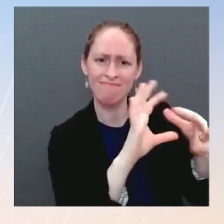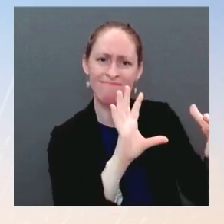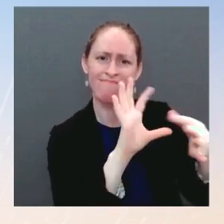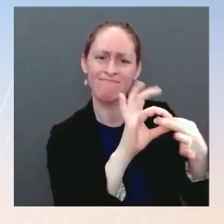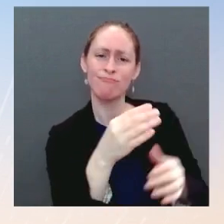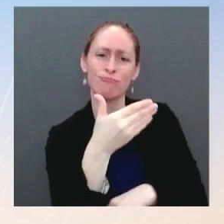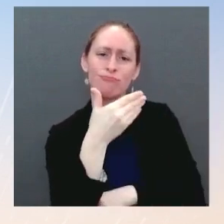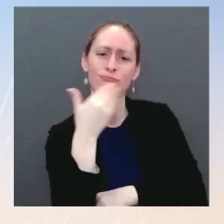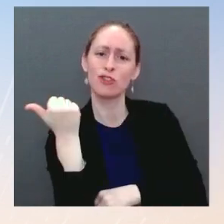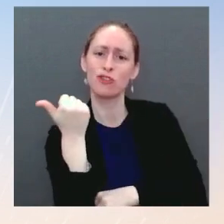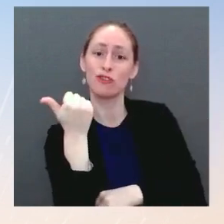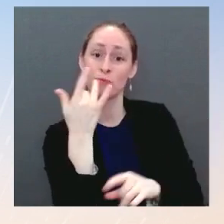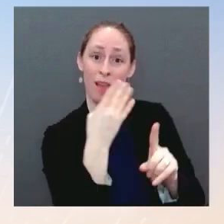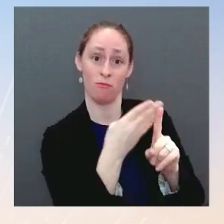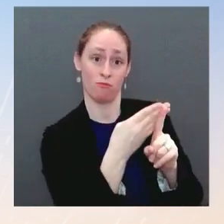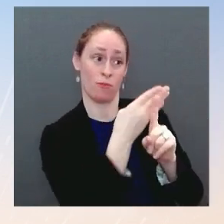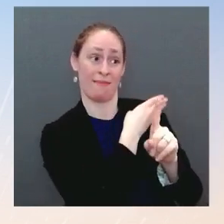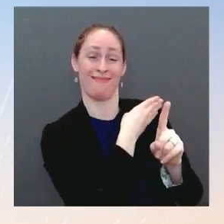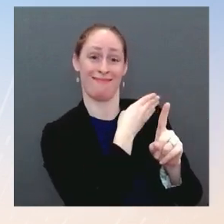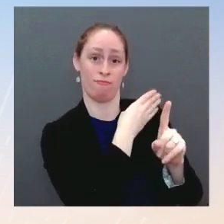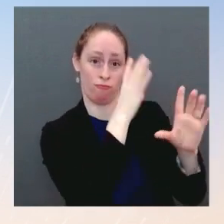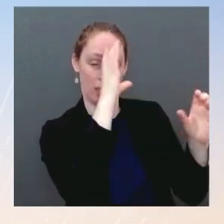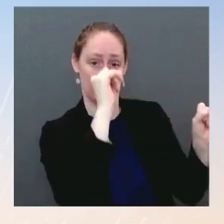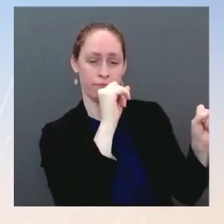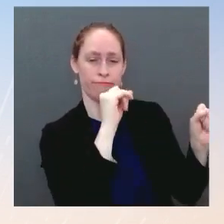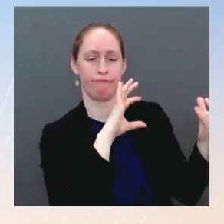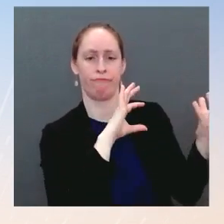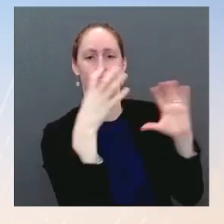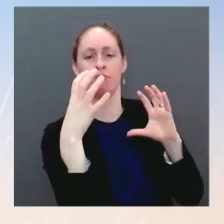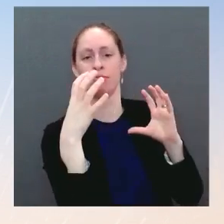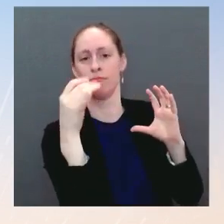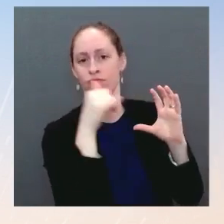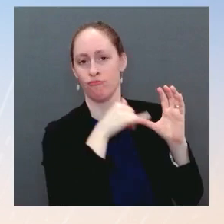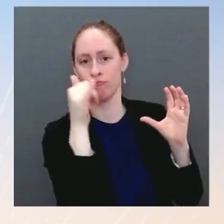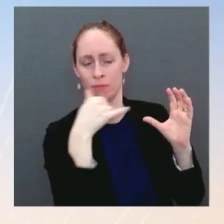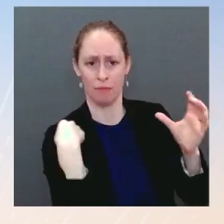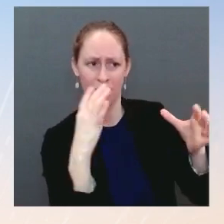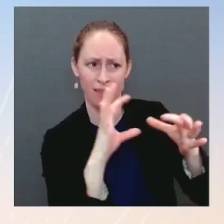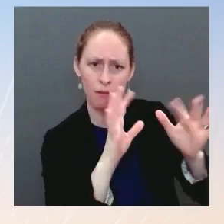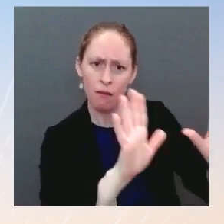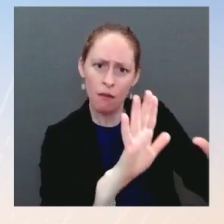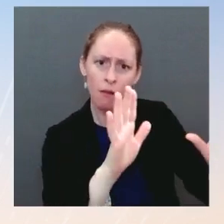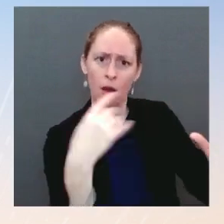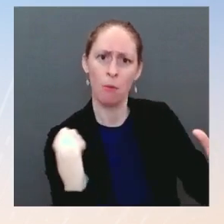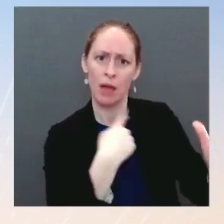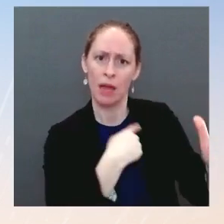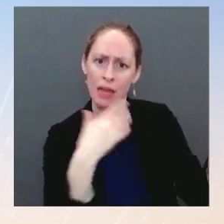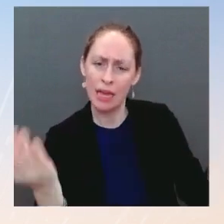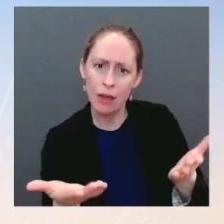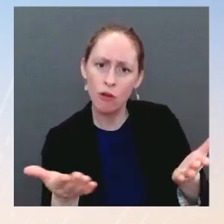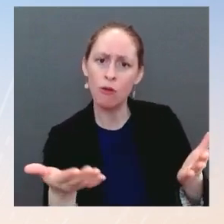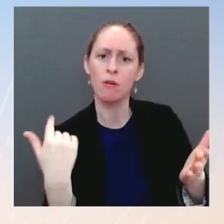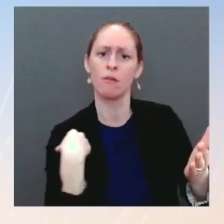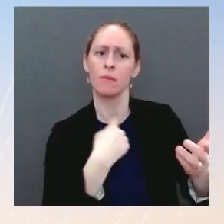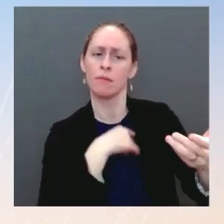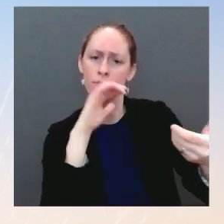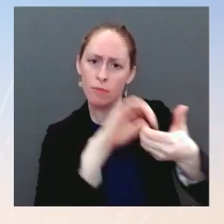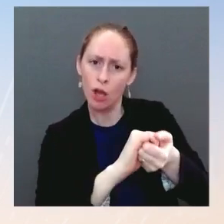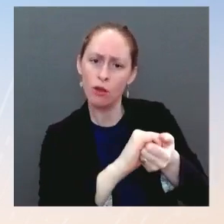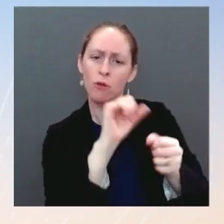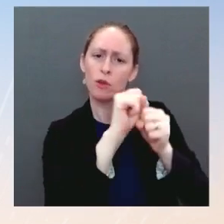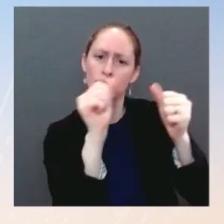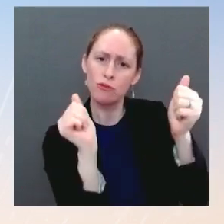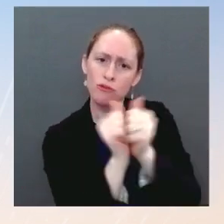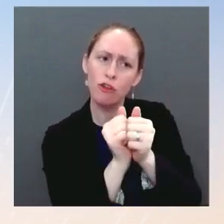reliable ally. And the fact that we have had more than 100 engagements with countries around the world at a range of levels and